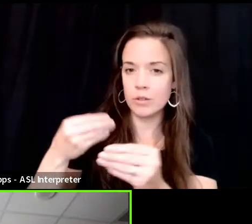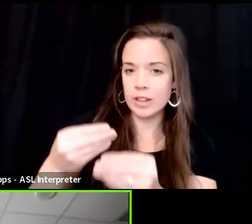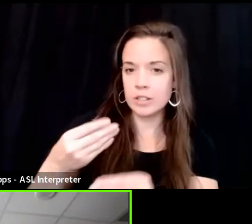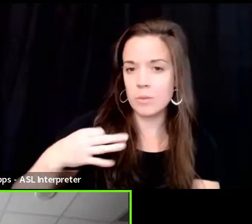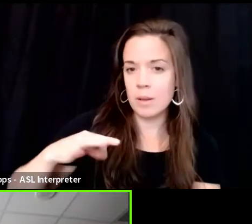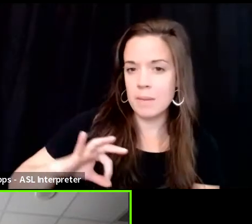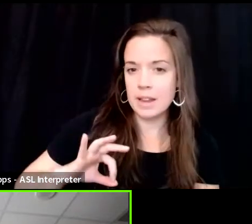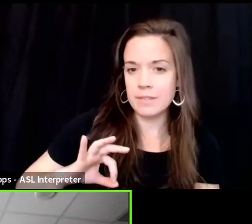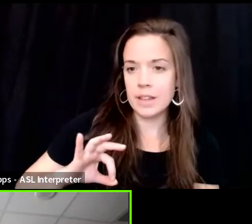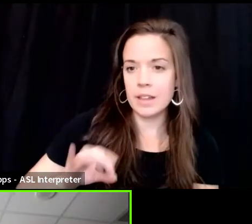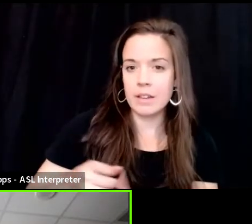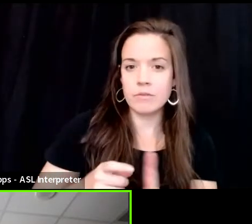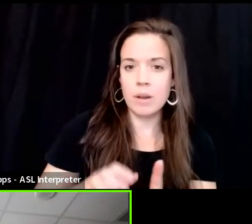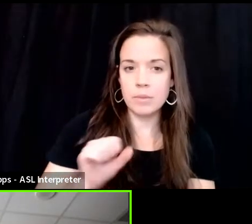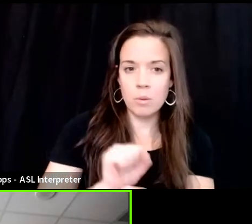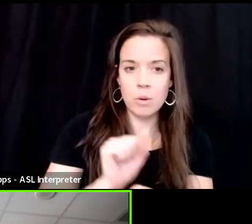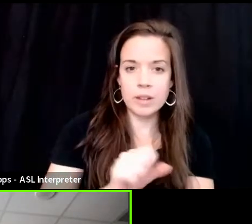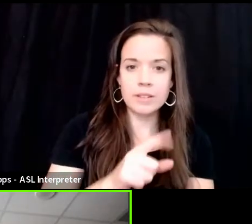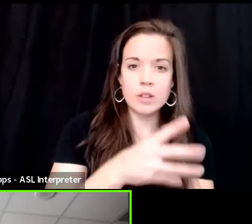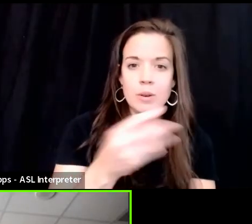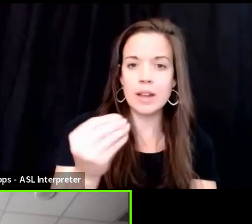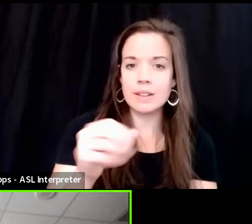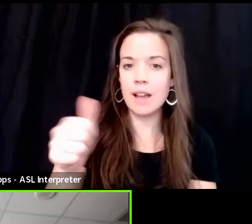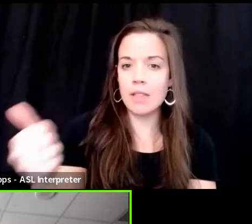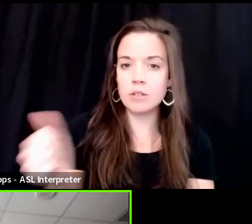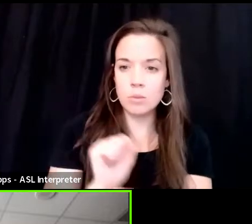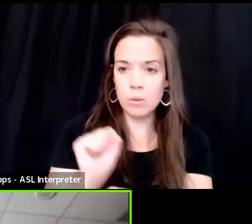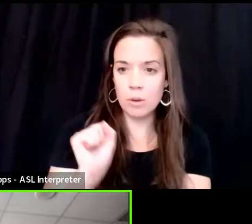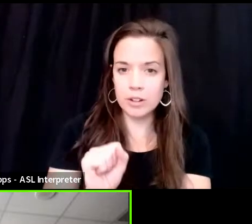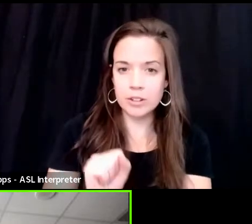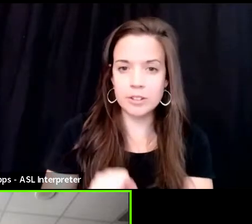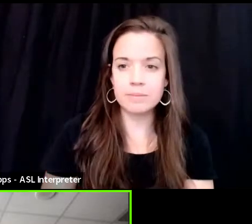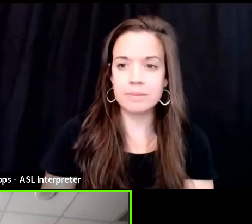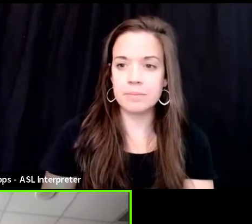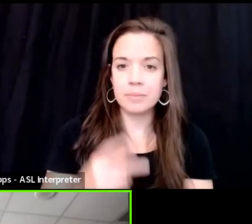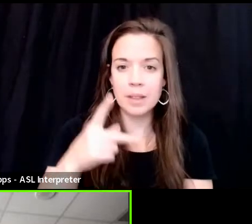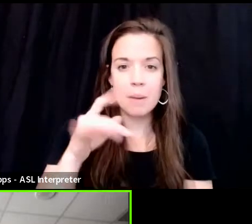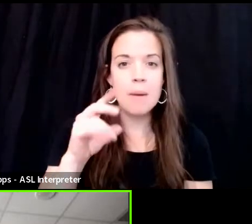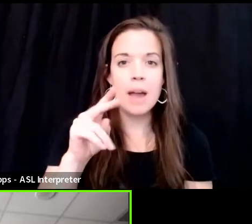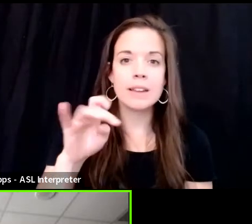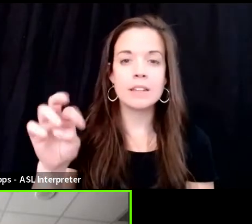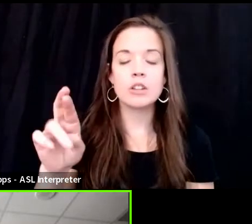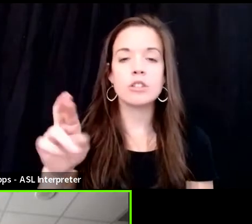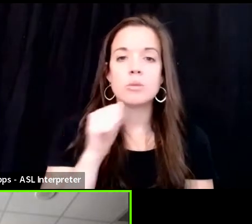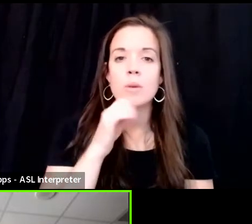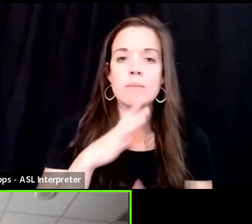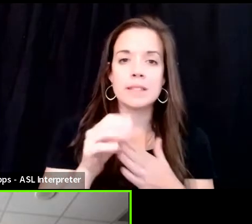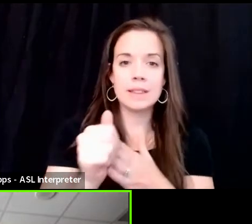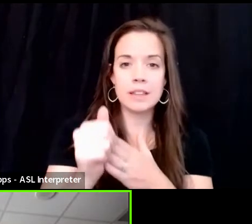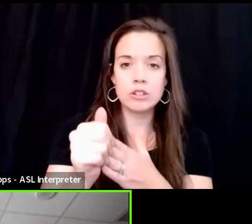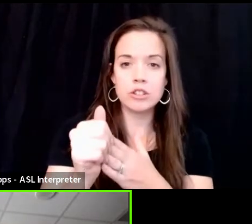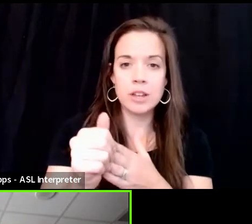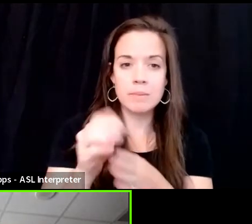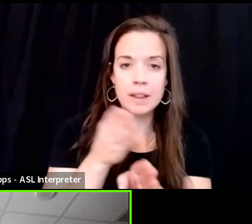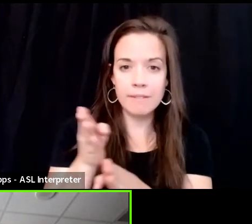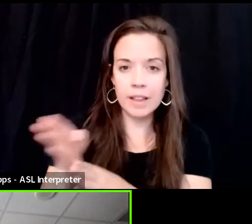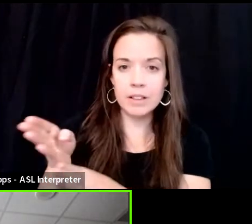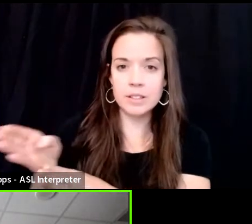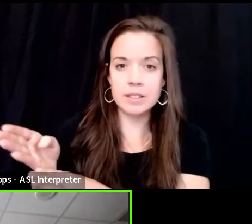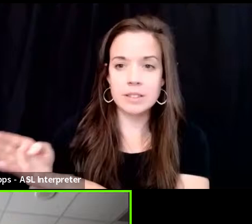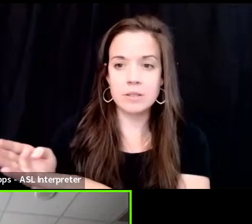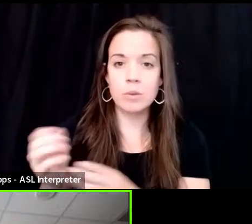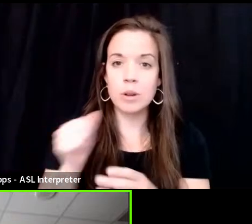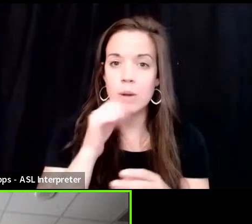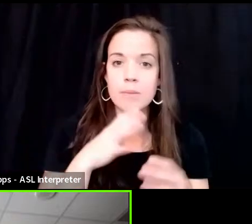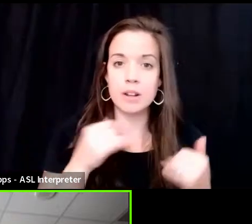pioneering work that you and others have done to pioneering, to pioneer women's leadership in fields where women are still underrepresented?